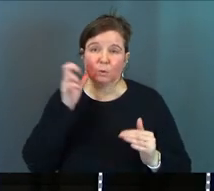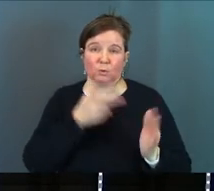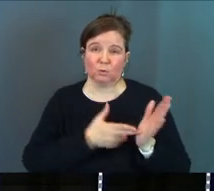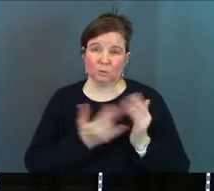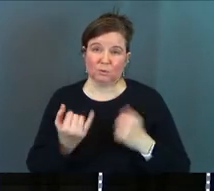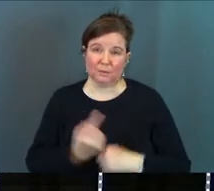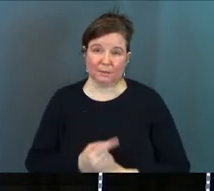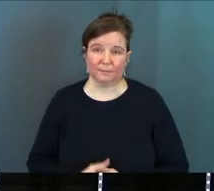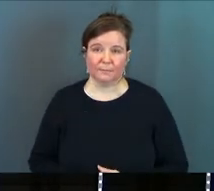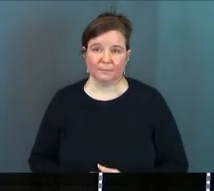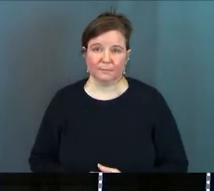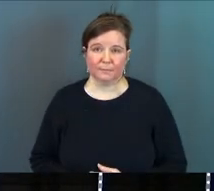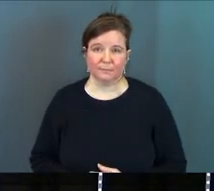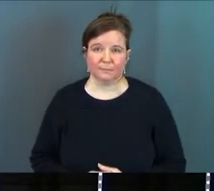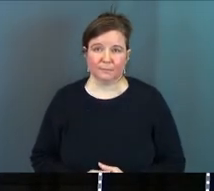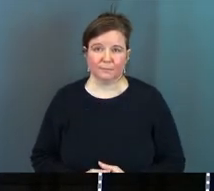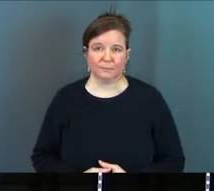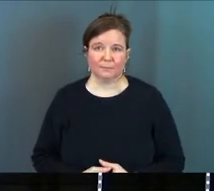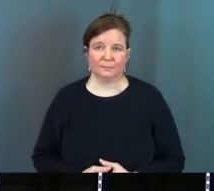today